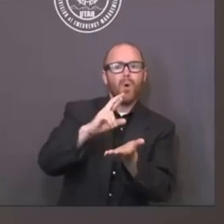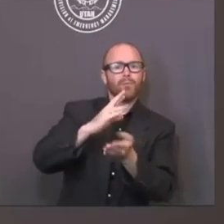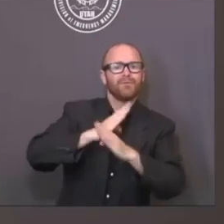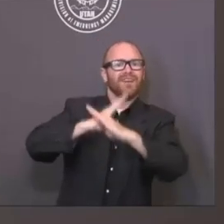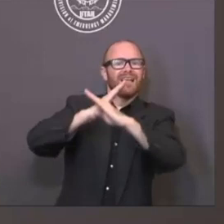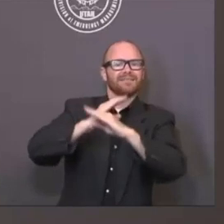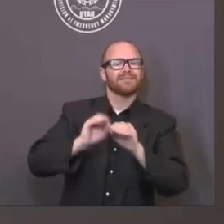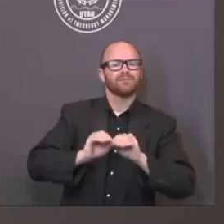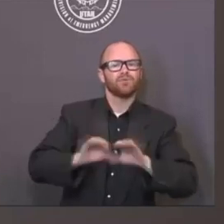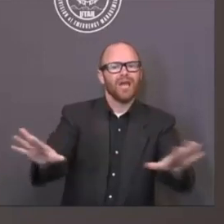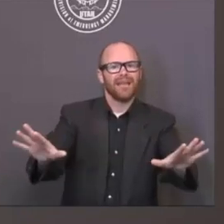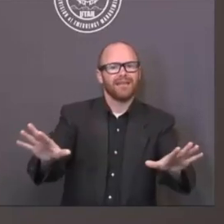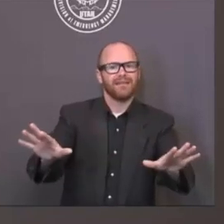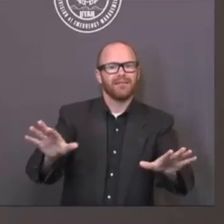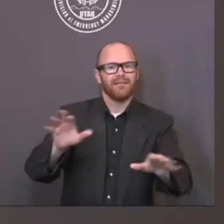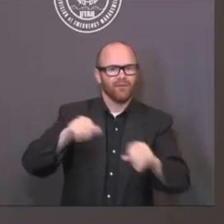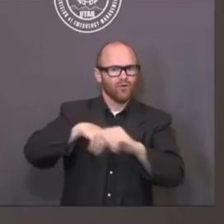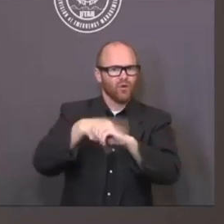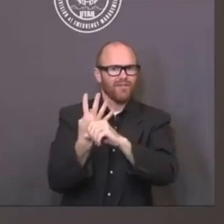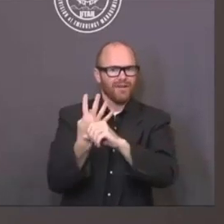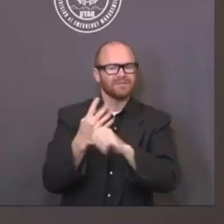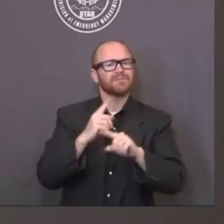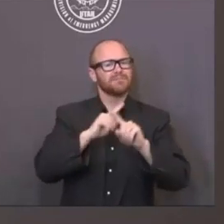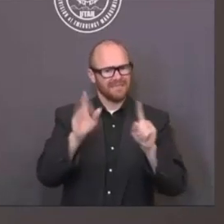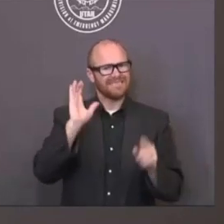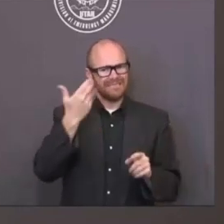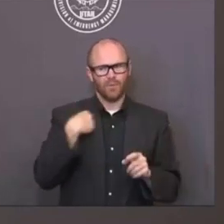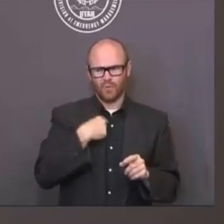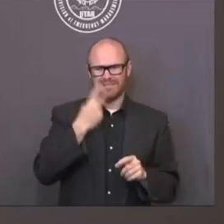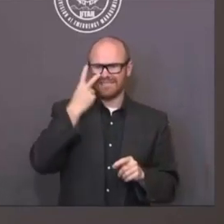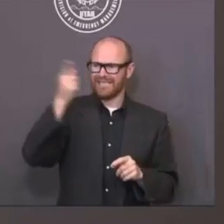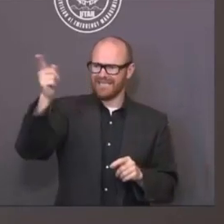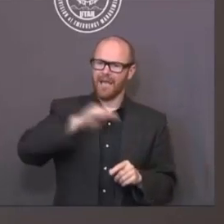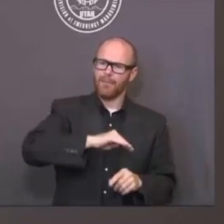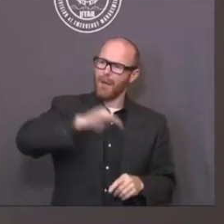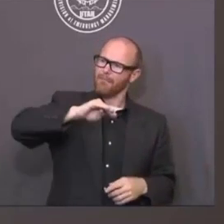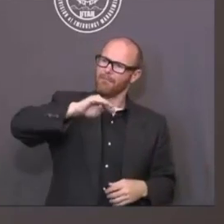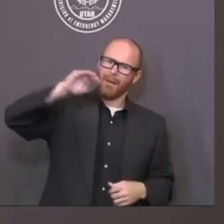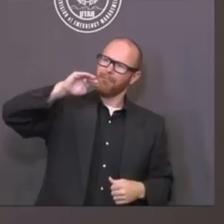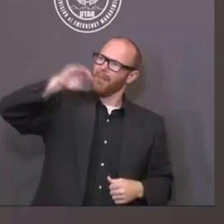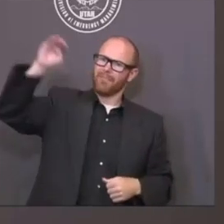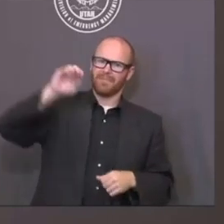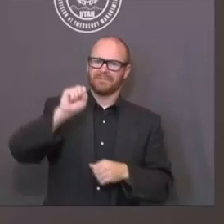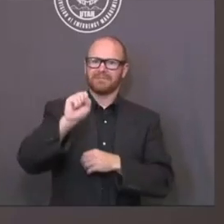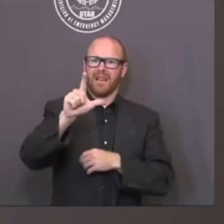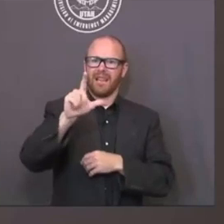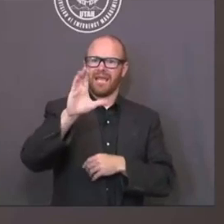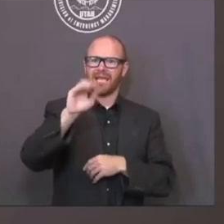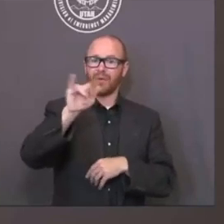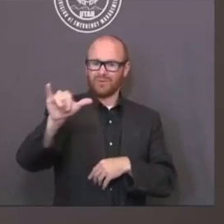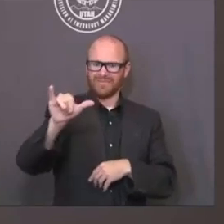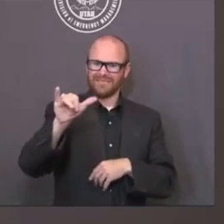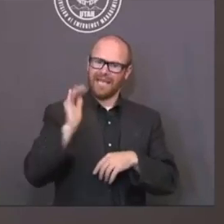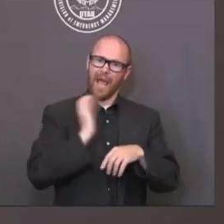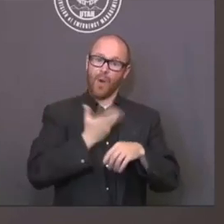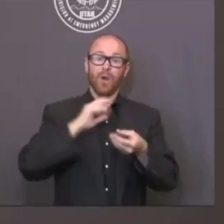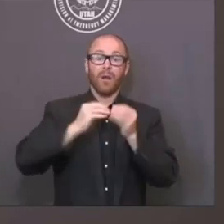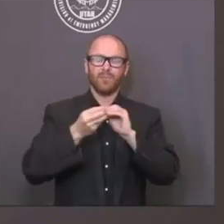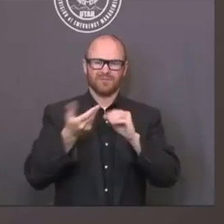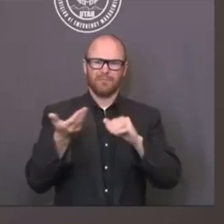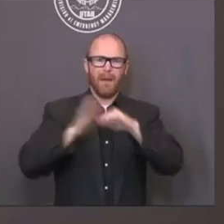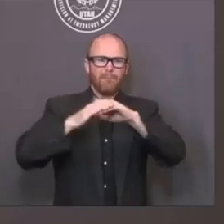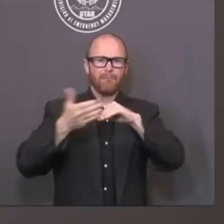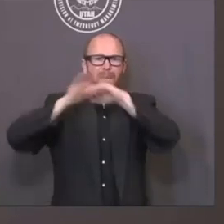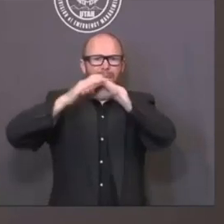But I guess we're still seeing cases go up pretty dramatically in Salt Lake County. So, you know,